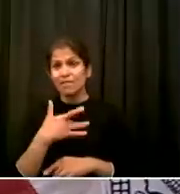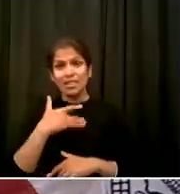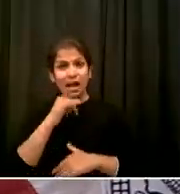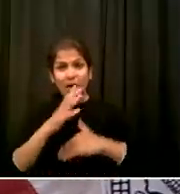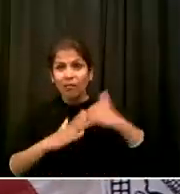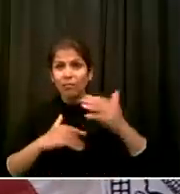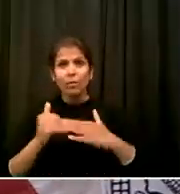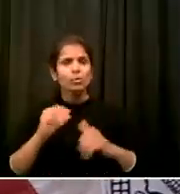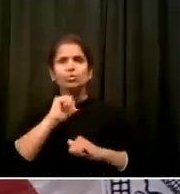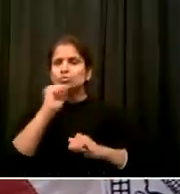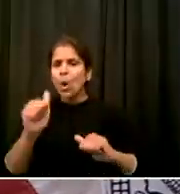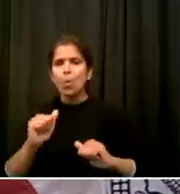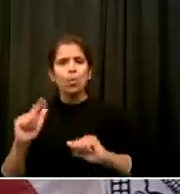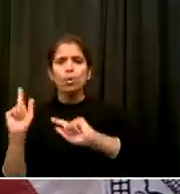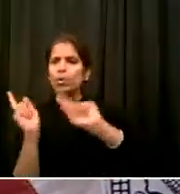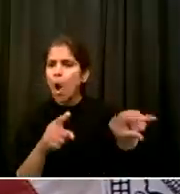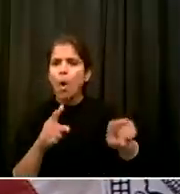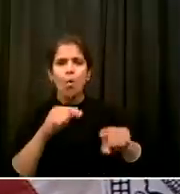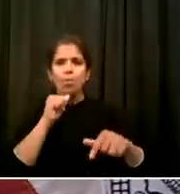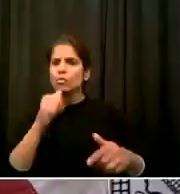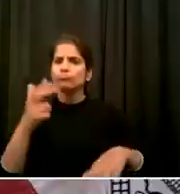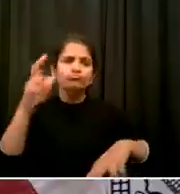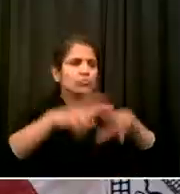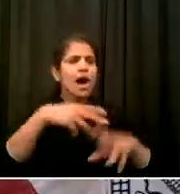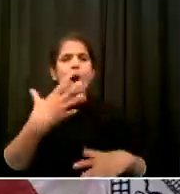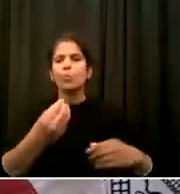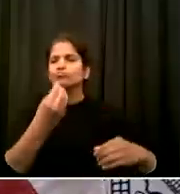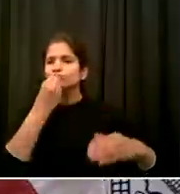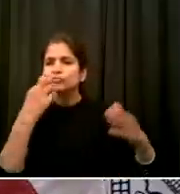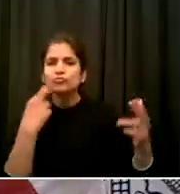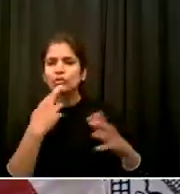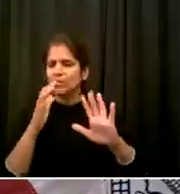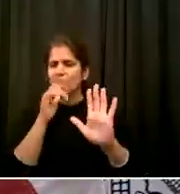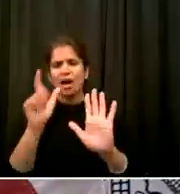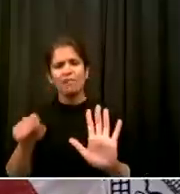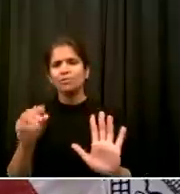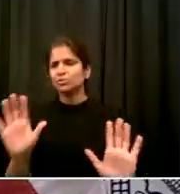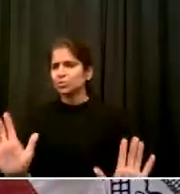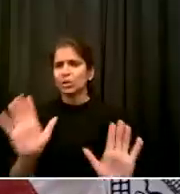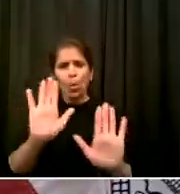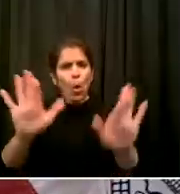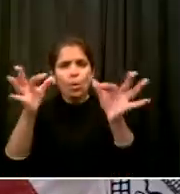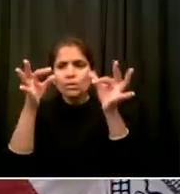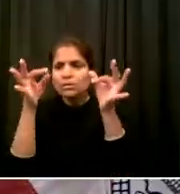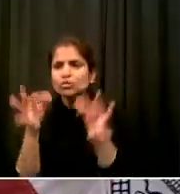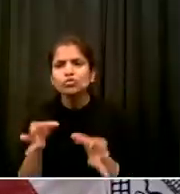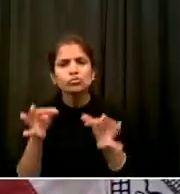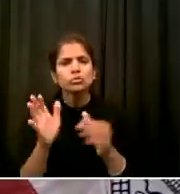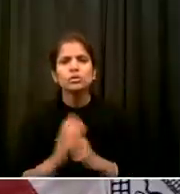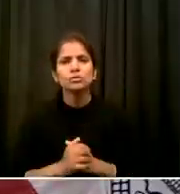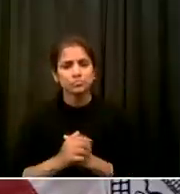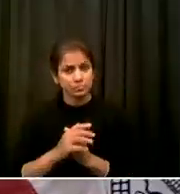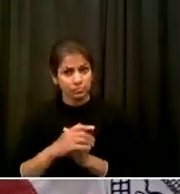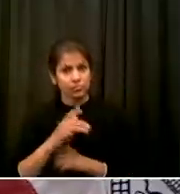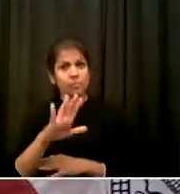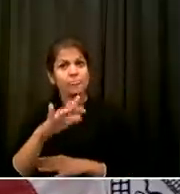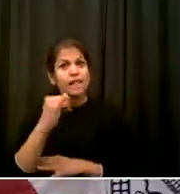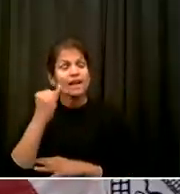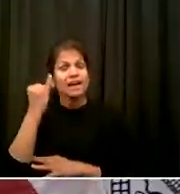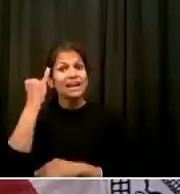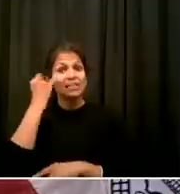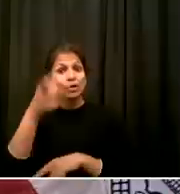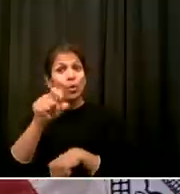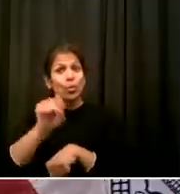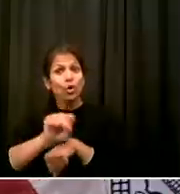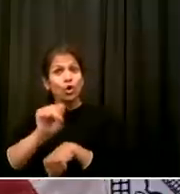being asked to do something that is inappropriate in a workplace, for example We need to hear about it right away One of the things I want to emphasize is more and more workers come